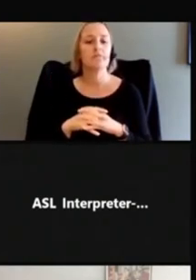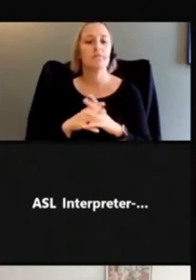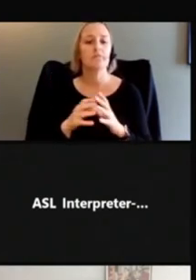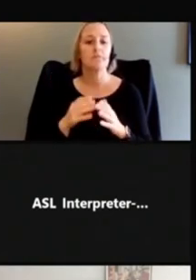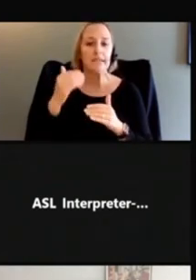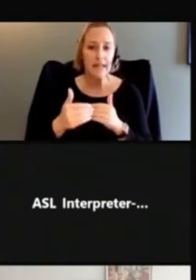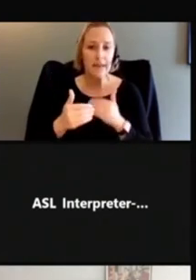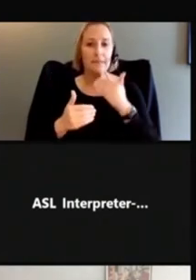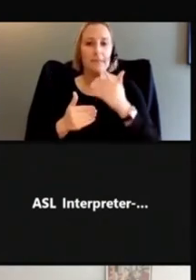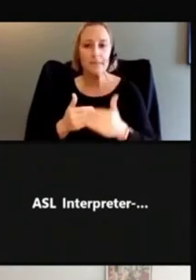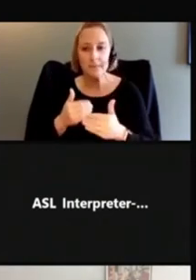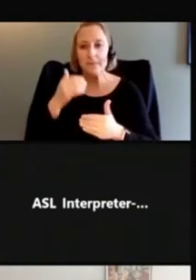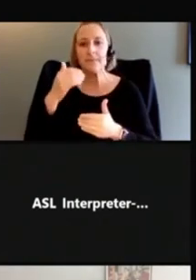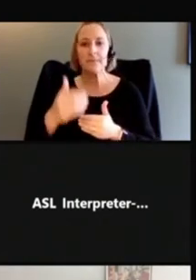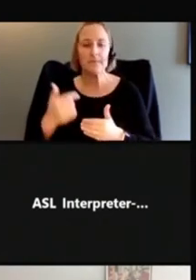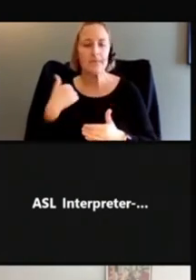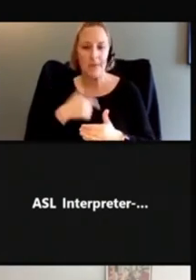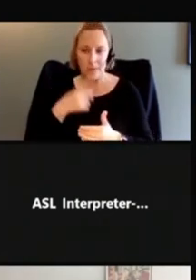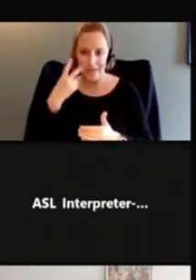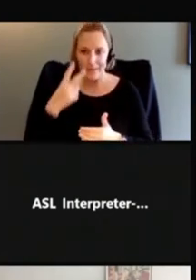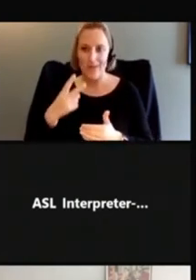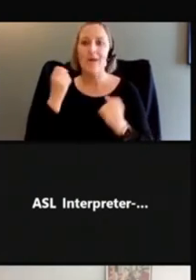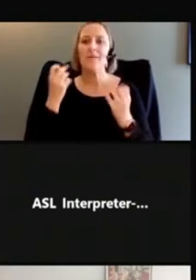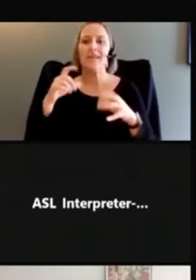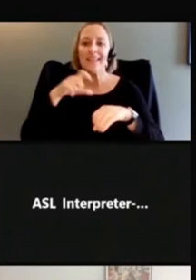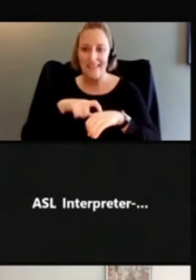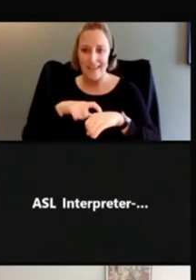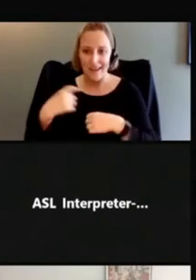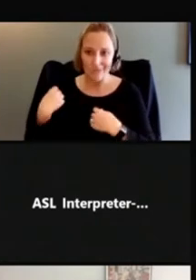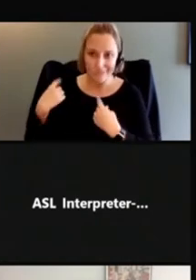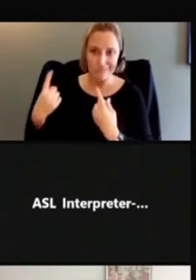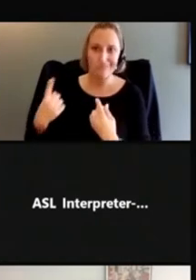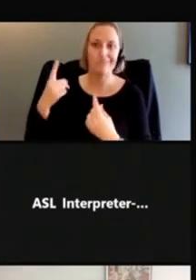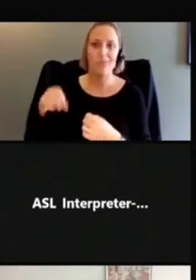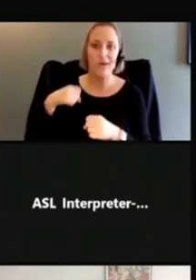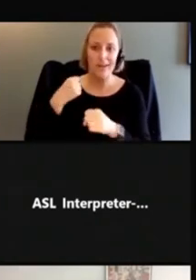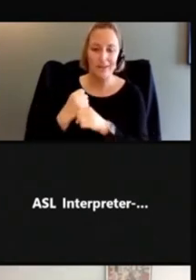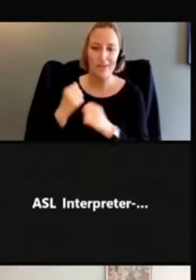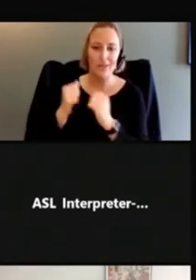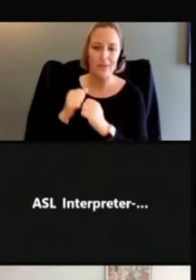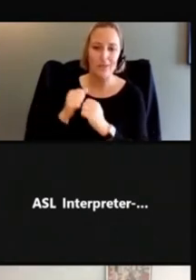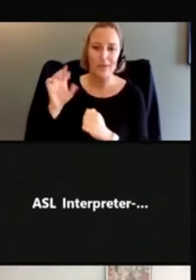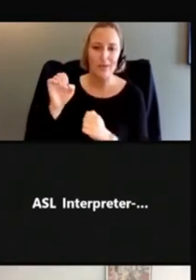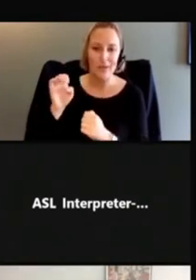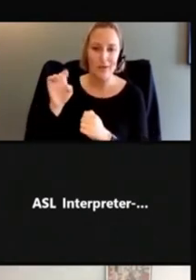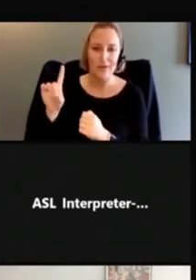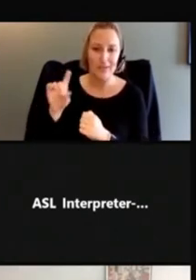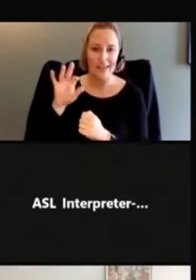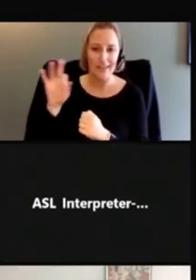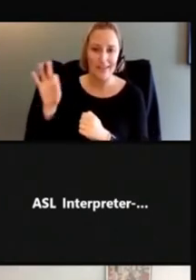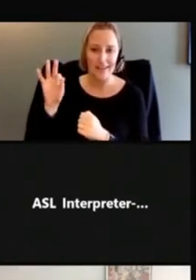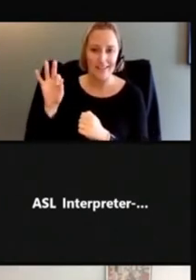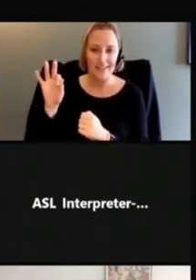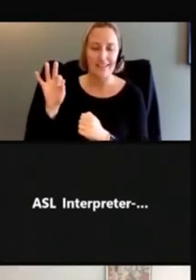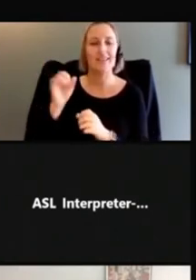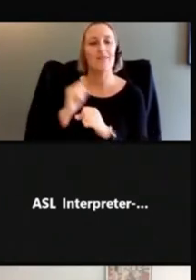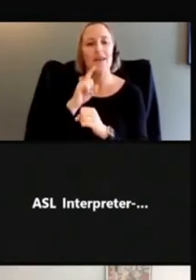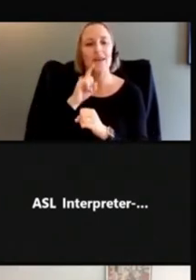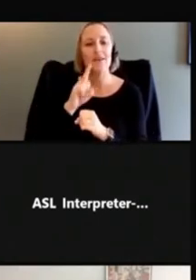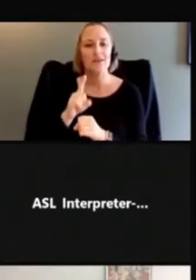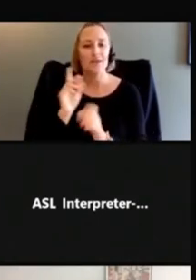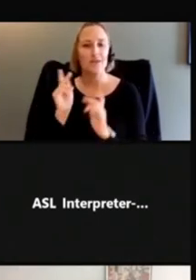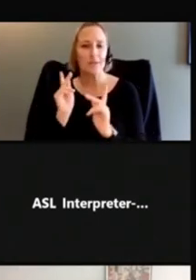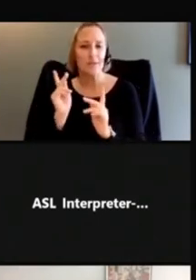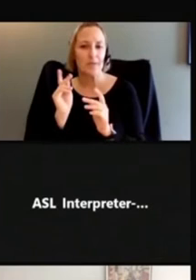times over the last year with COVID-19 and the need to wash your hands properly. And thinking